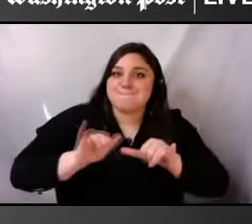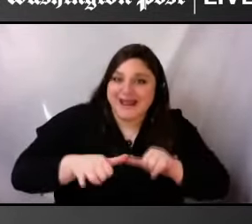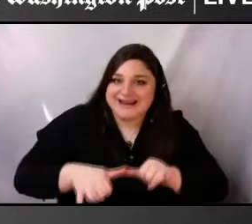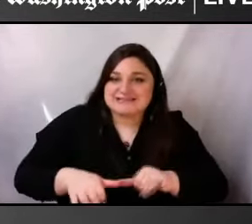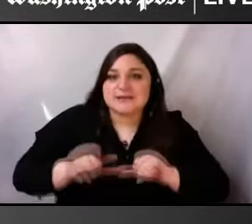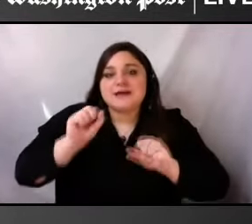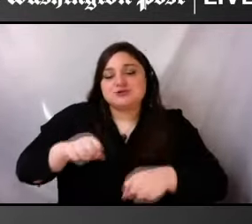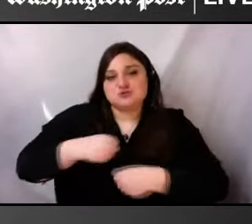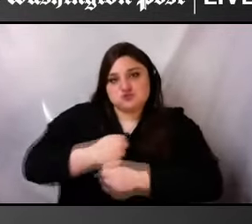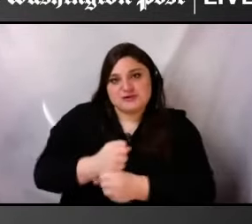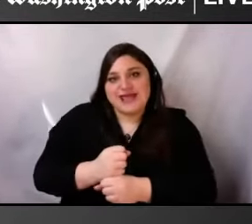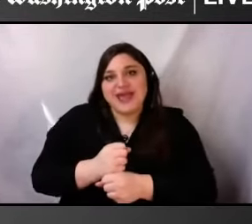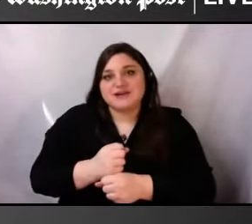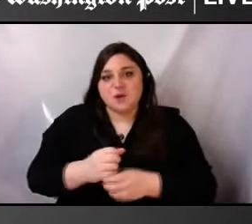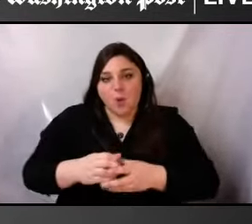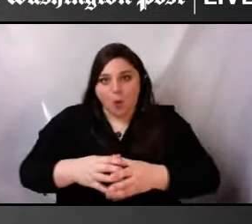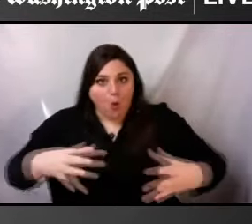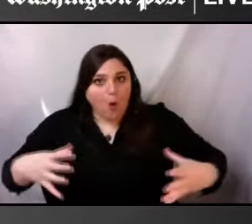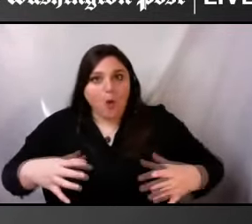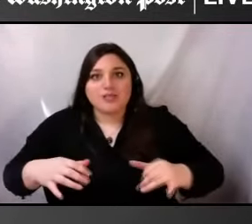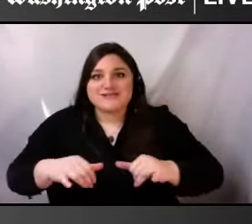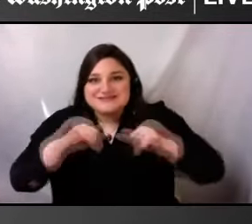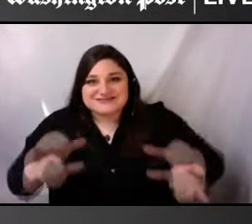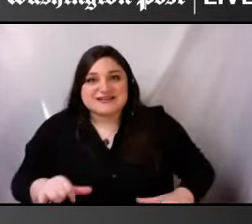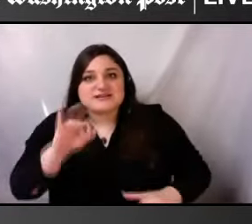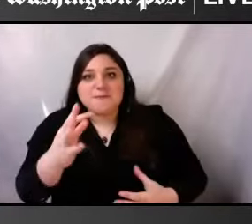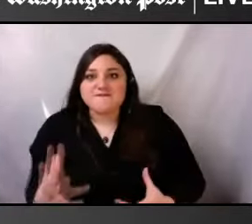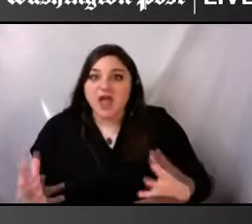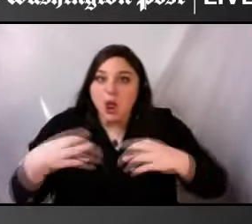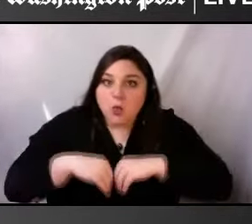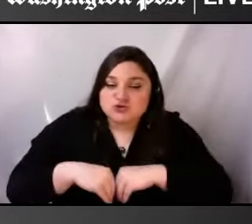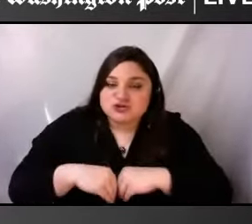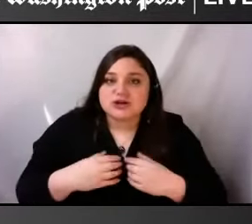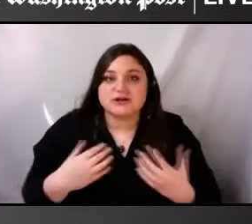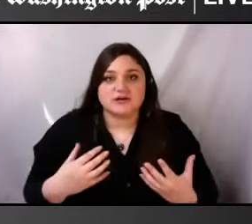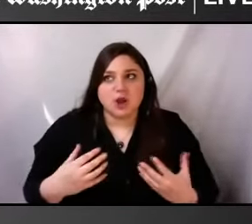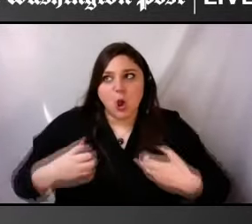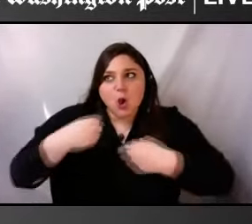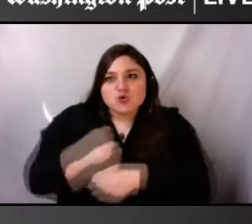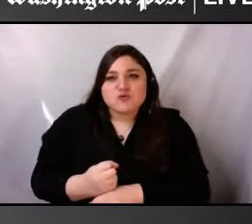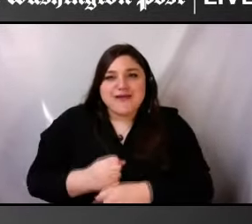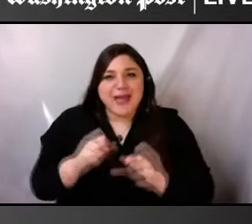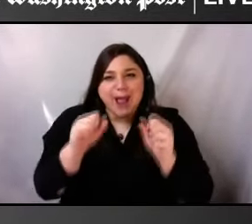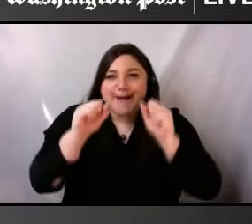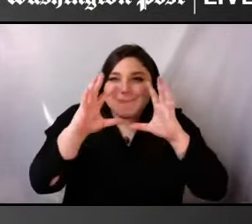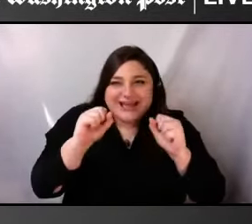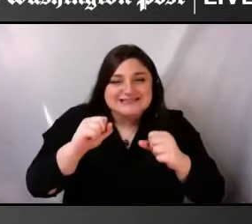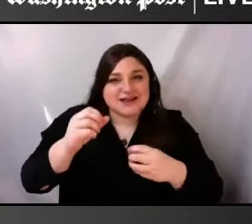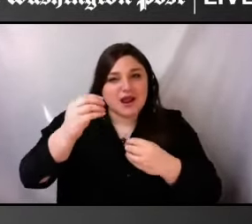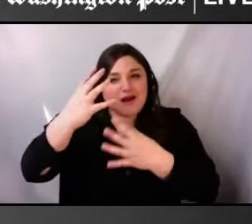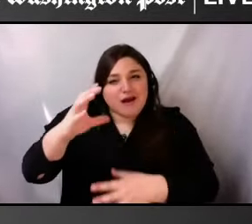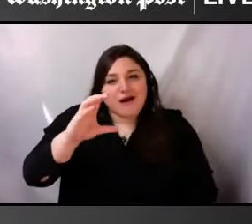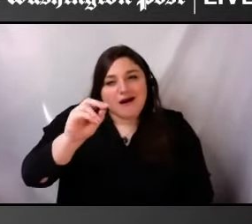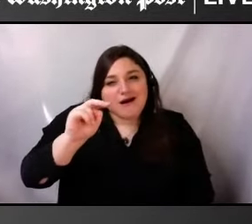and, and amazing content from, from, from a disability vantage point?